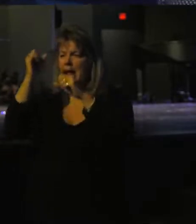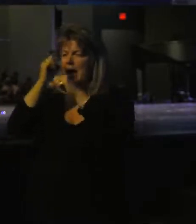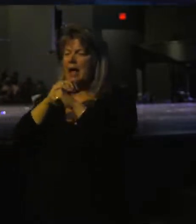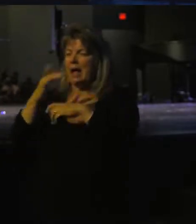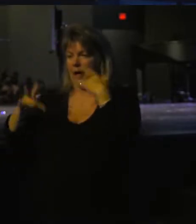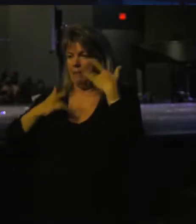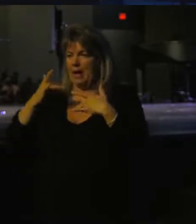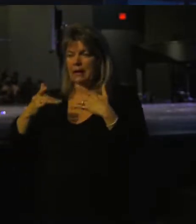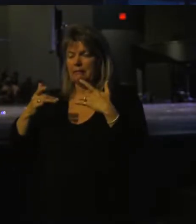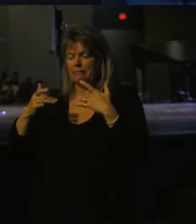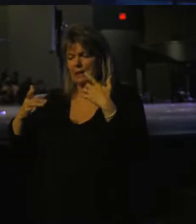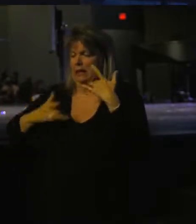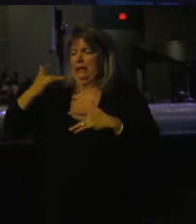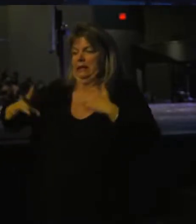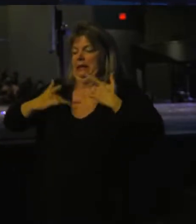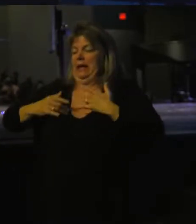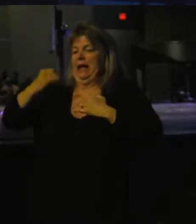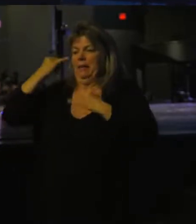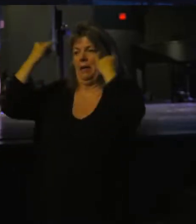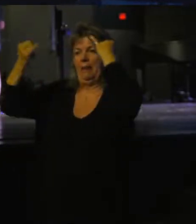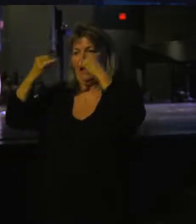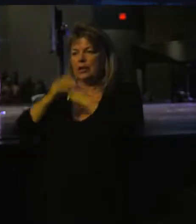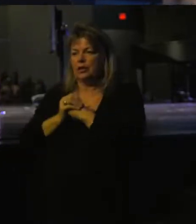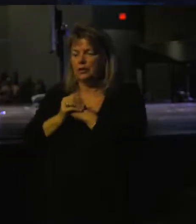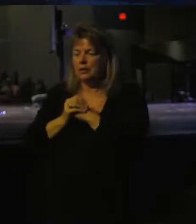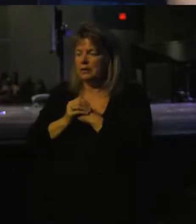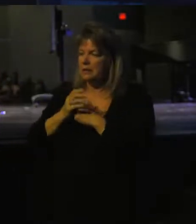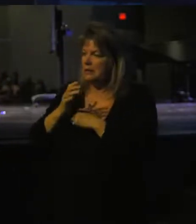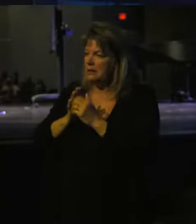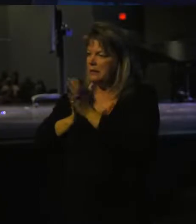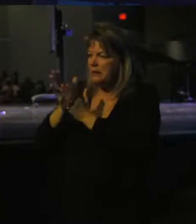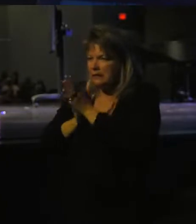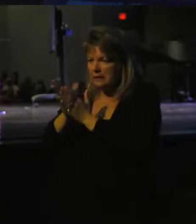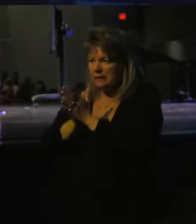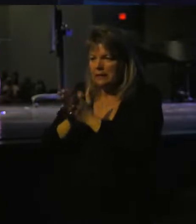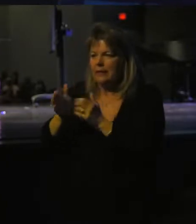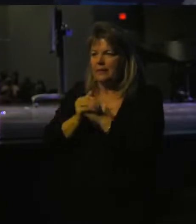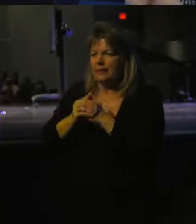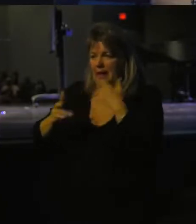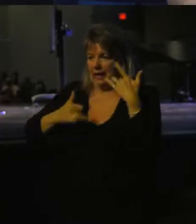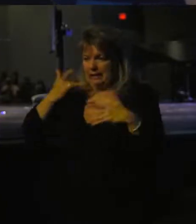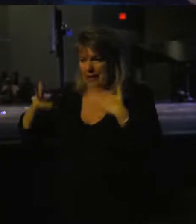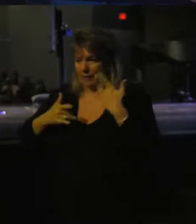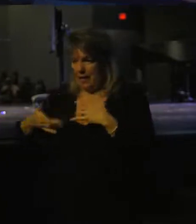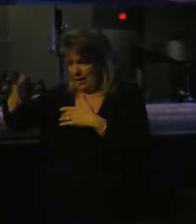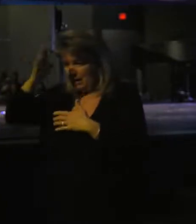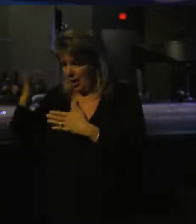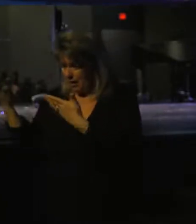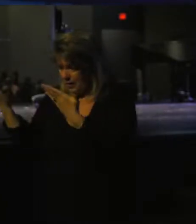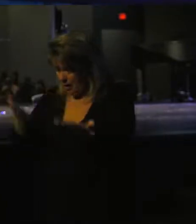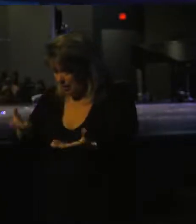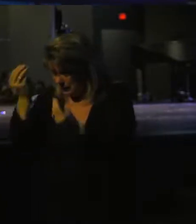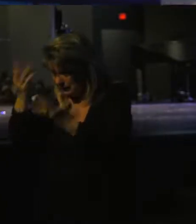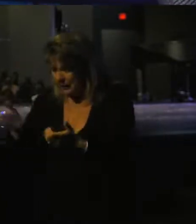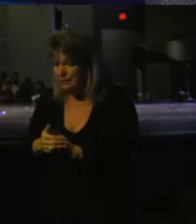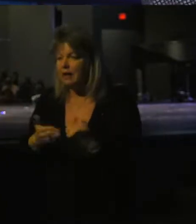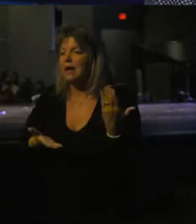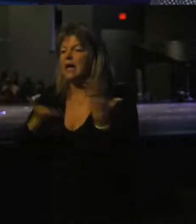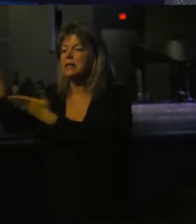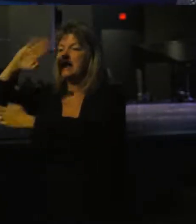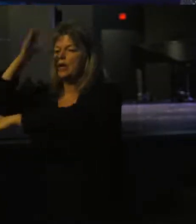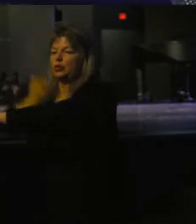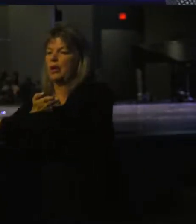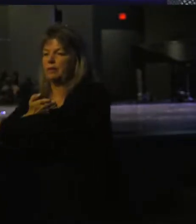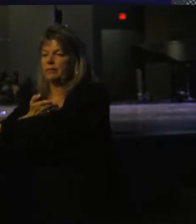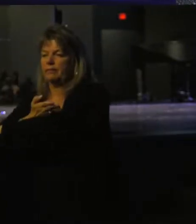excitement they have. Just imagine the passion, the excitement they have and then God comes and says take your son,